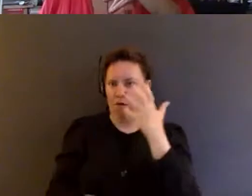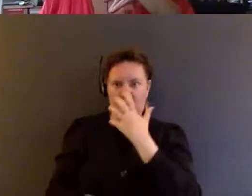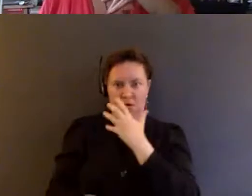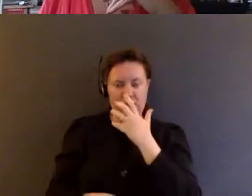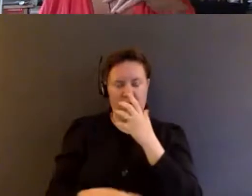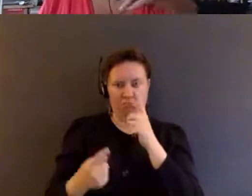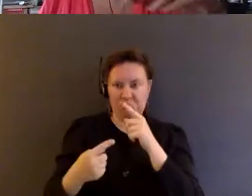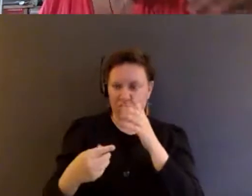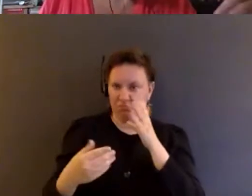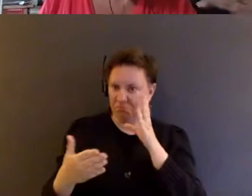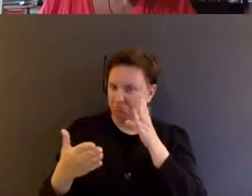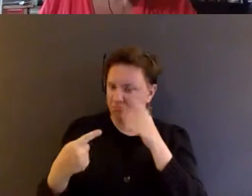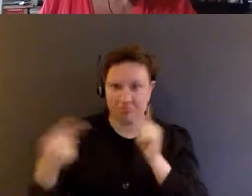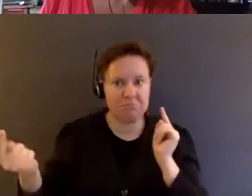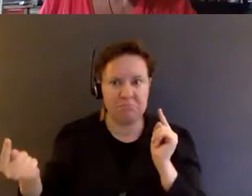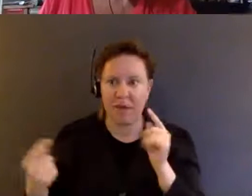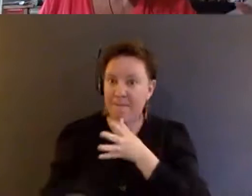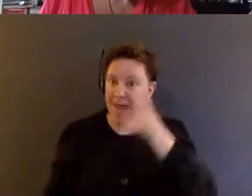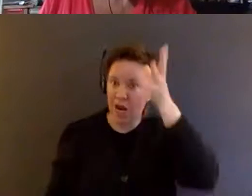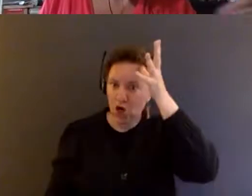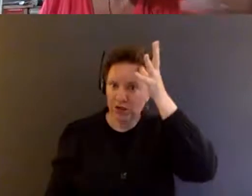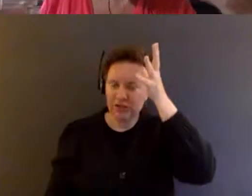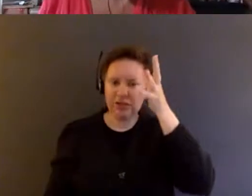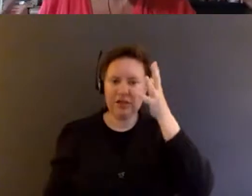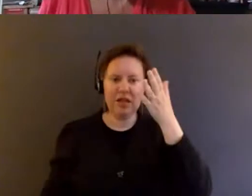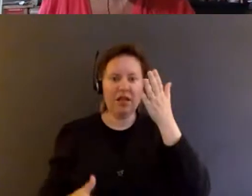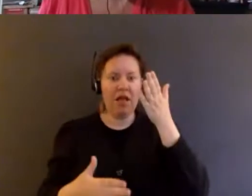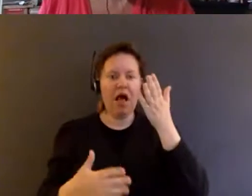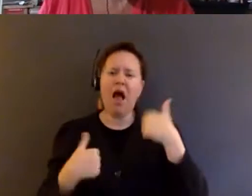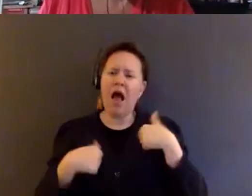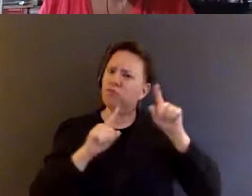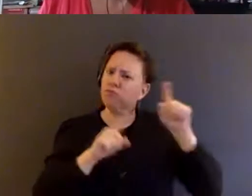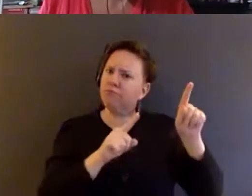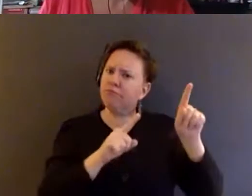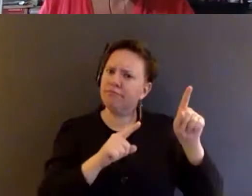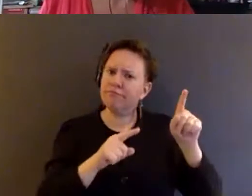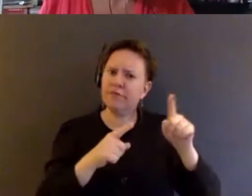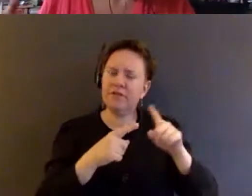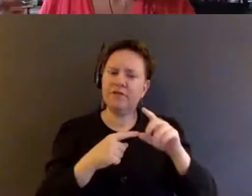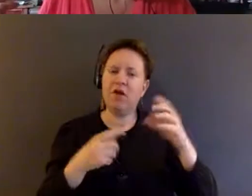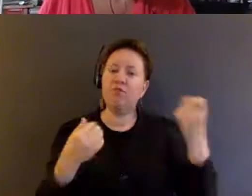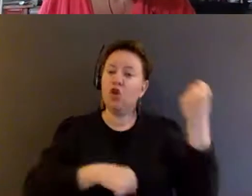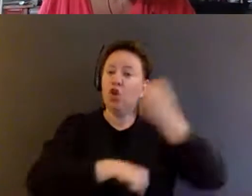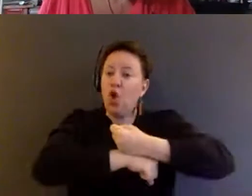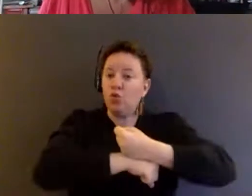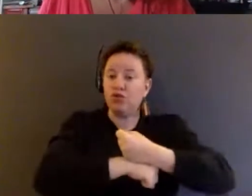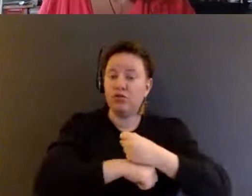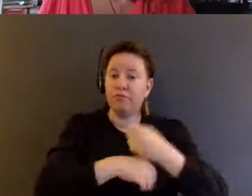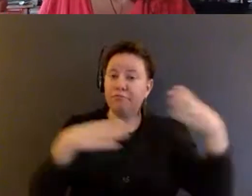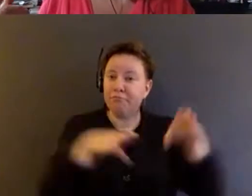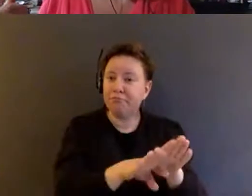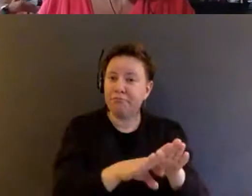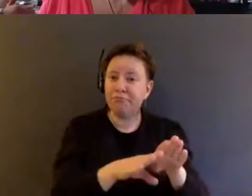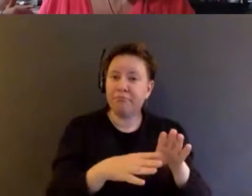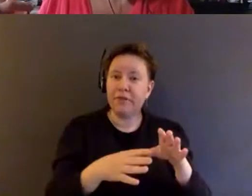because they come to these. I went to a bunch of like closure hearings, for example, and you go to these hearings